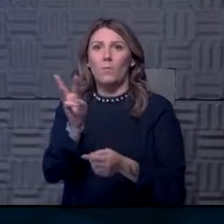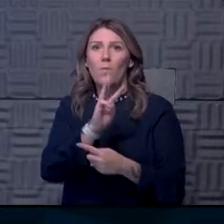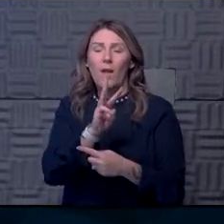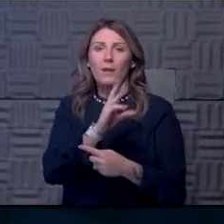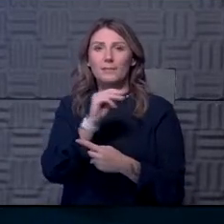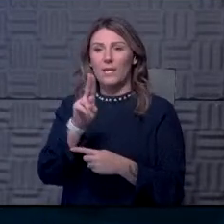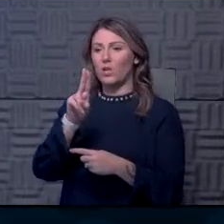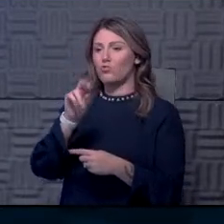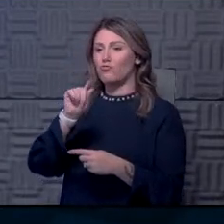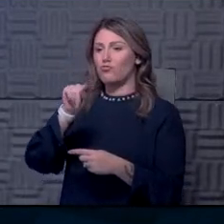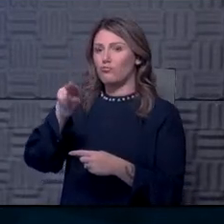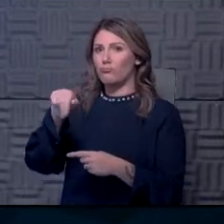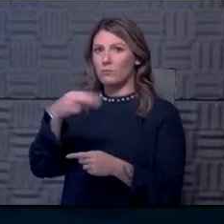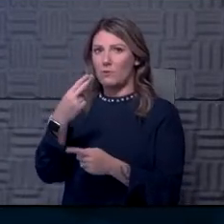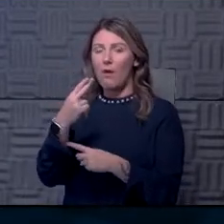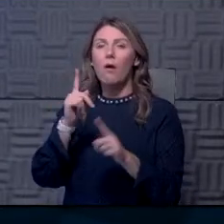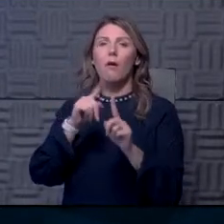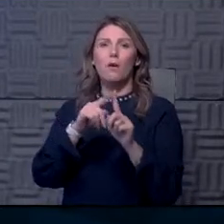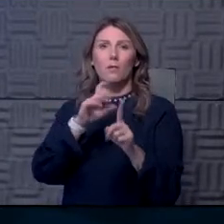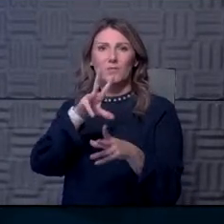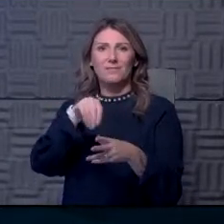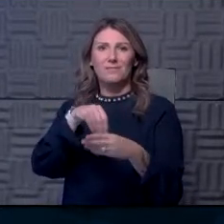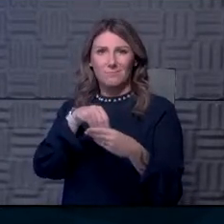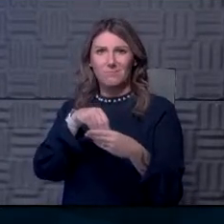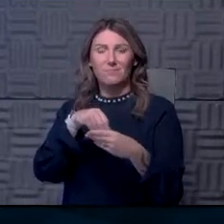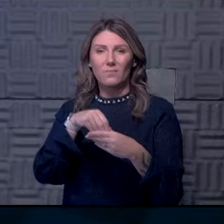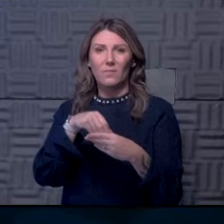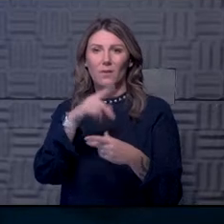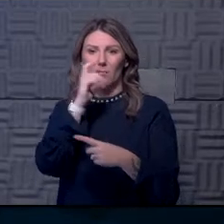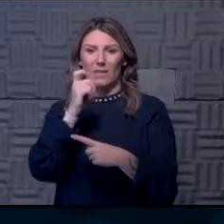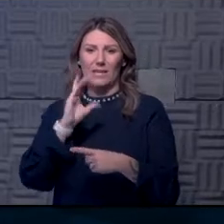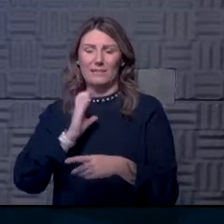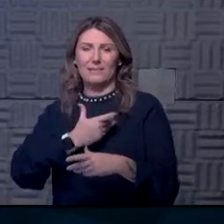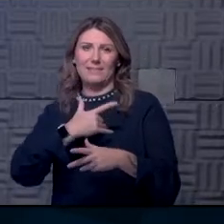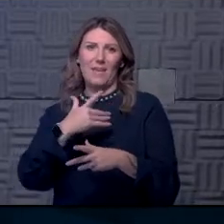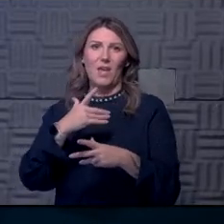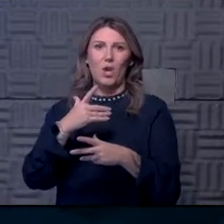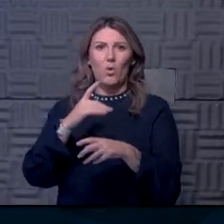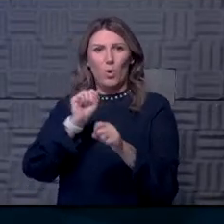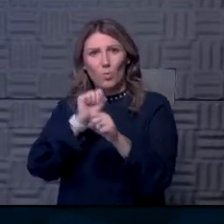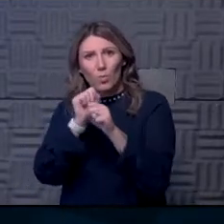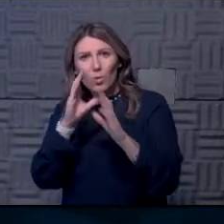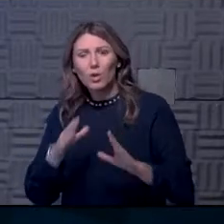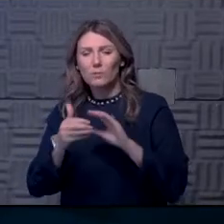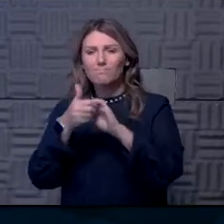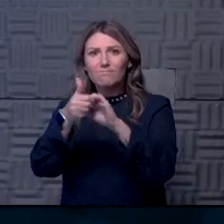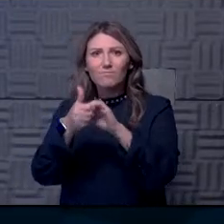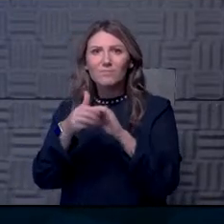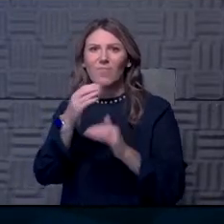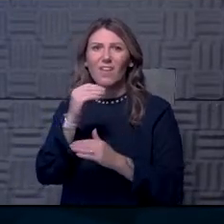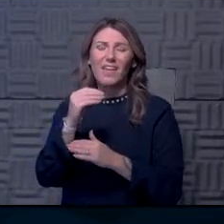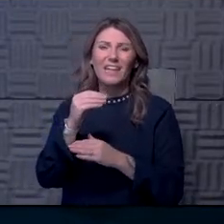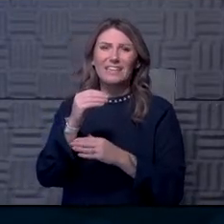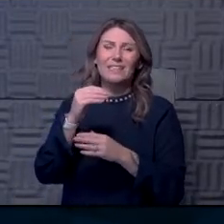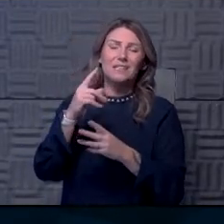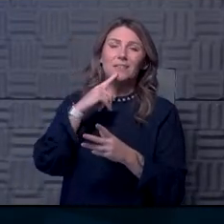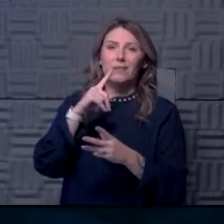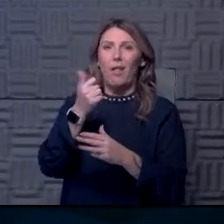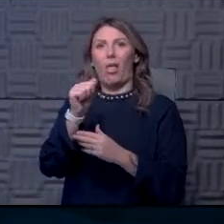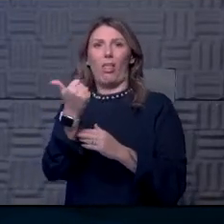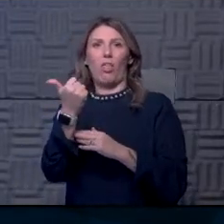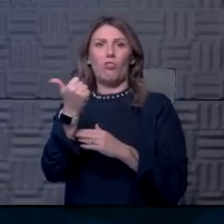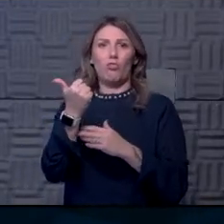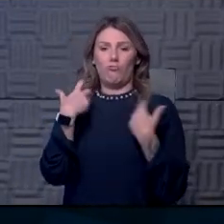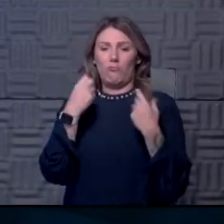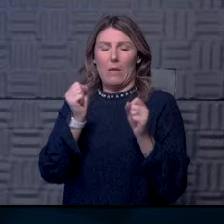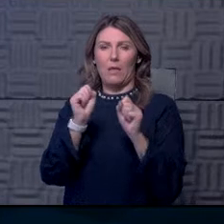specifically because our colleagues in Utah, at the University of Utah and Intermountain and other health care delivery systems across that state